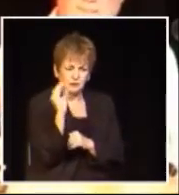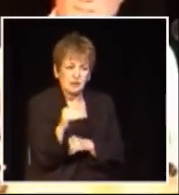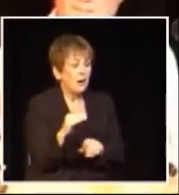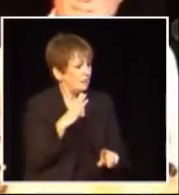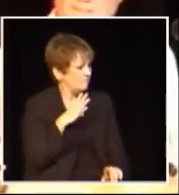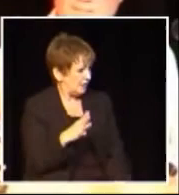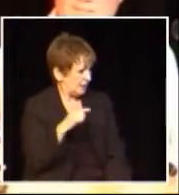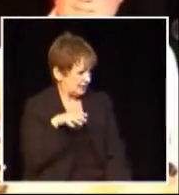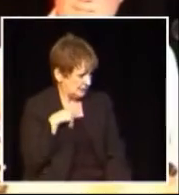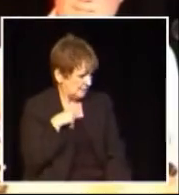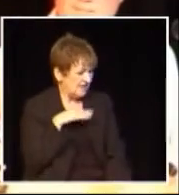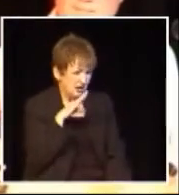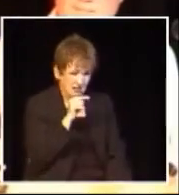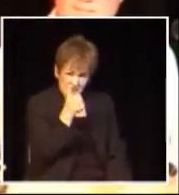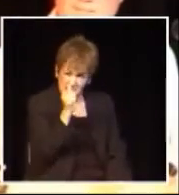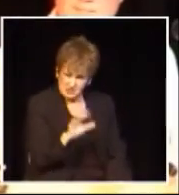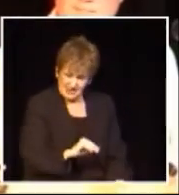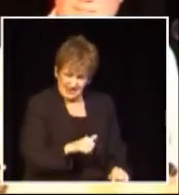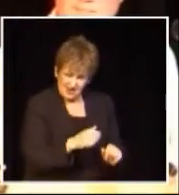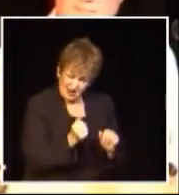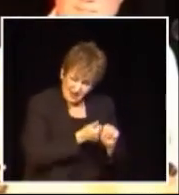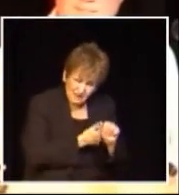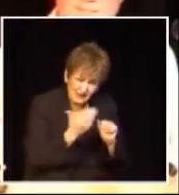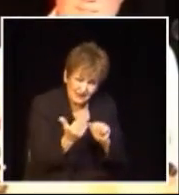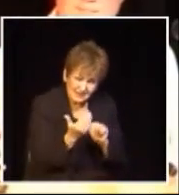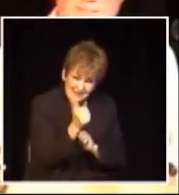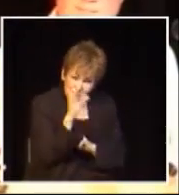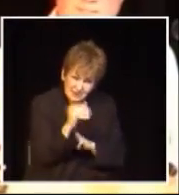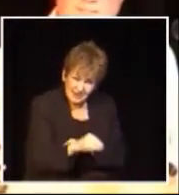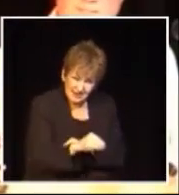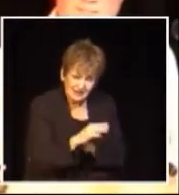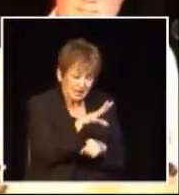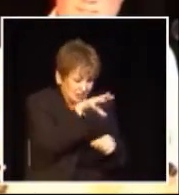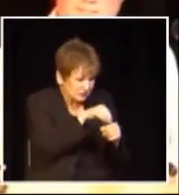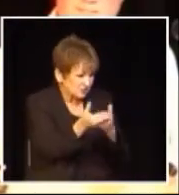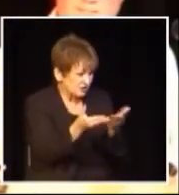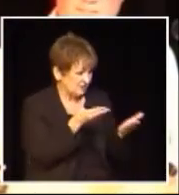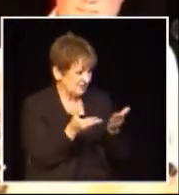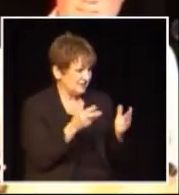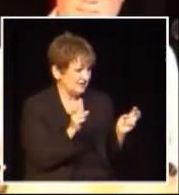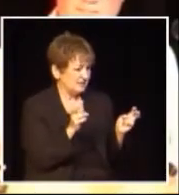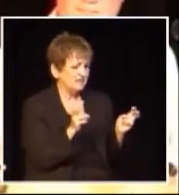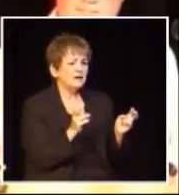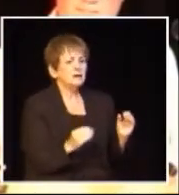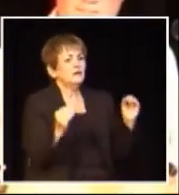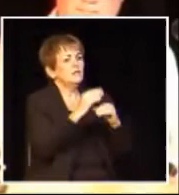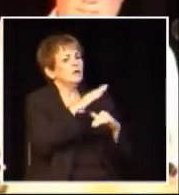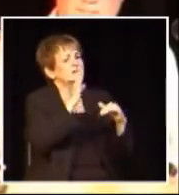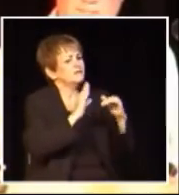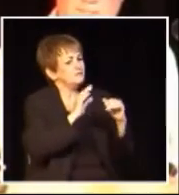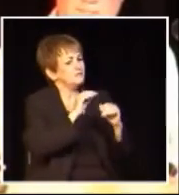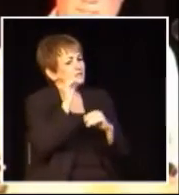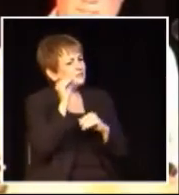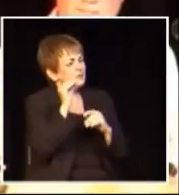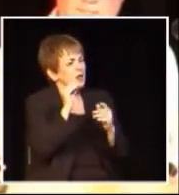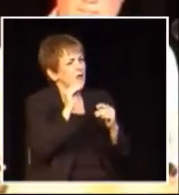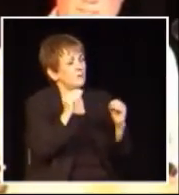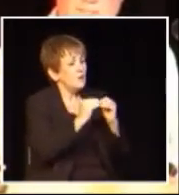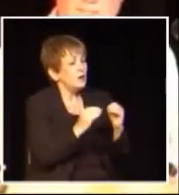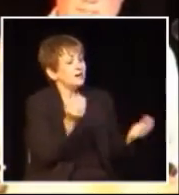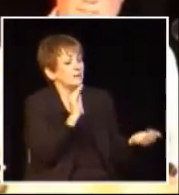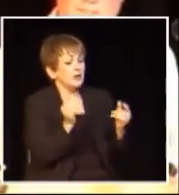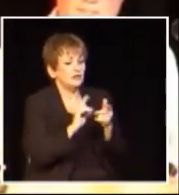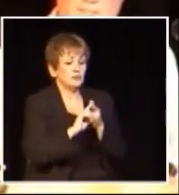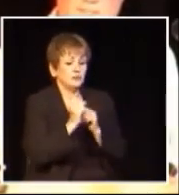yeah I can understand that but 10% on everything including your services is a whole lot